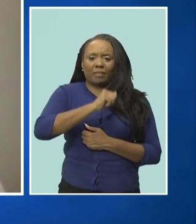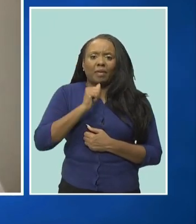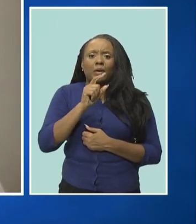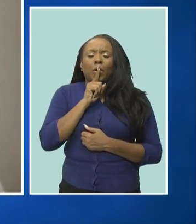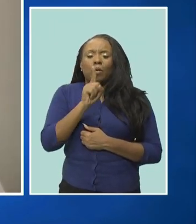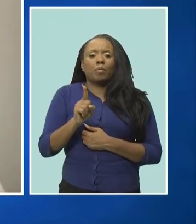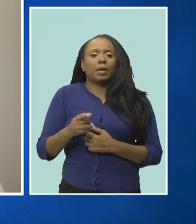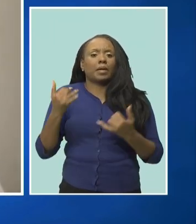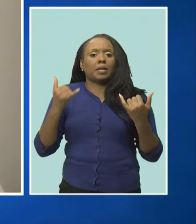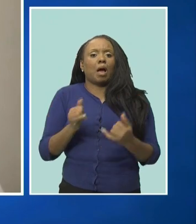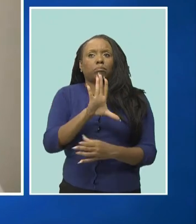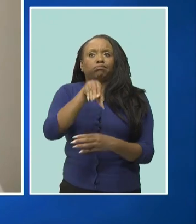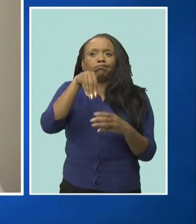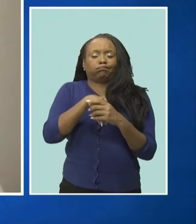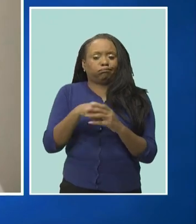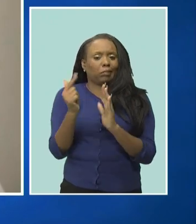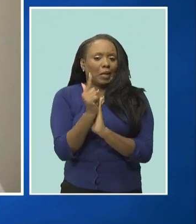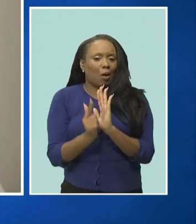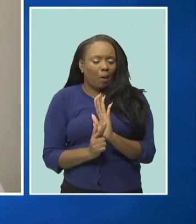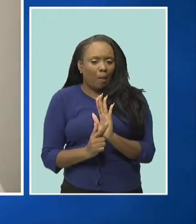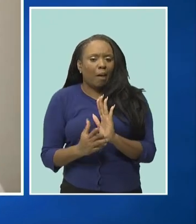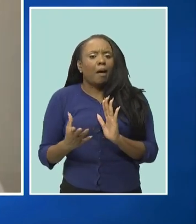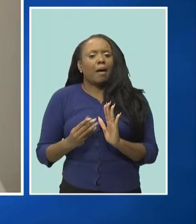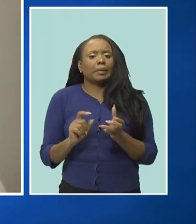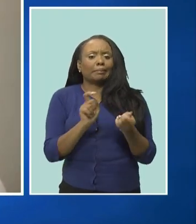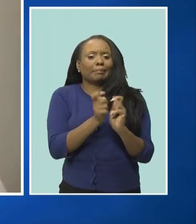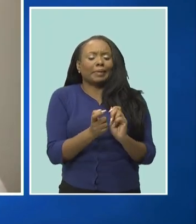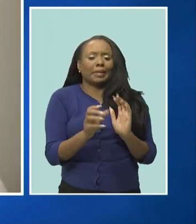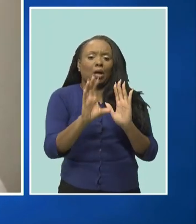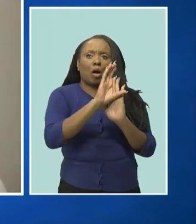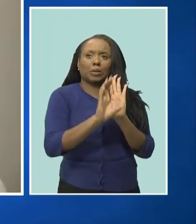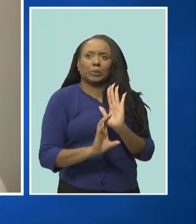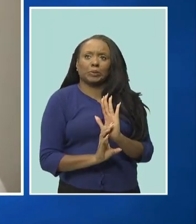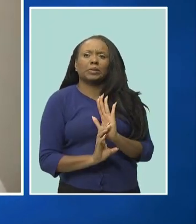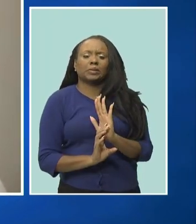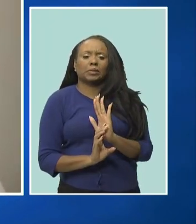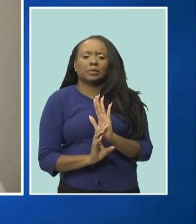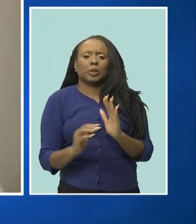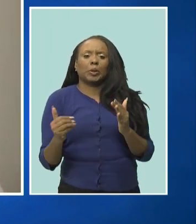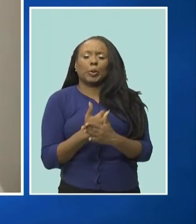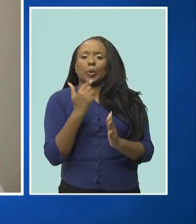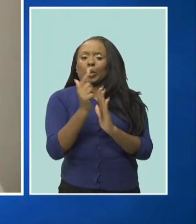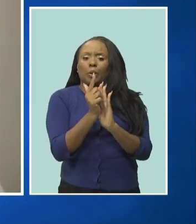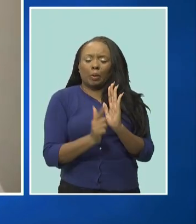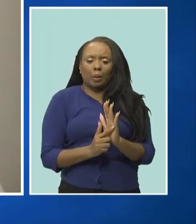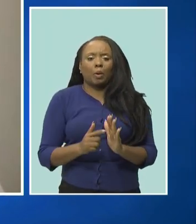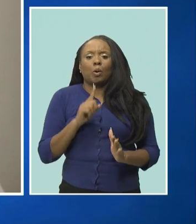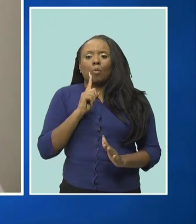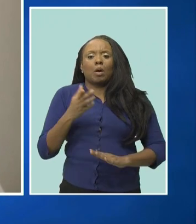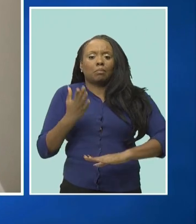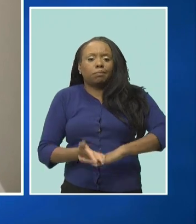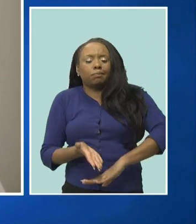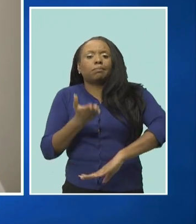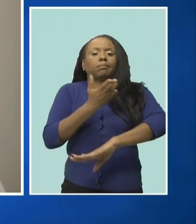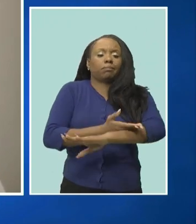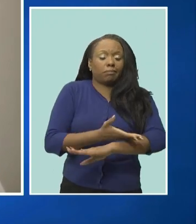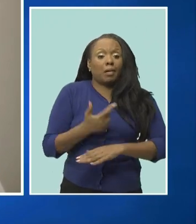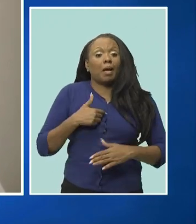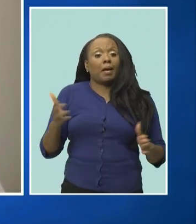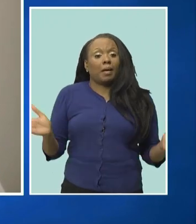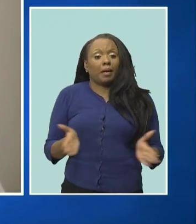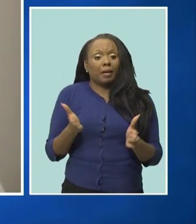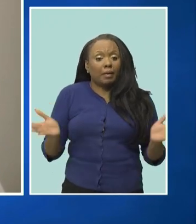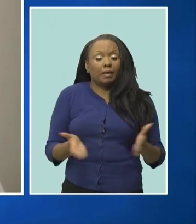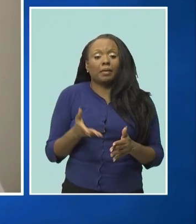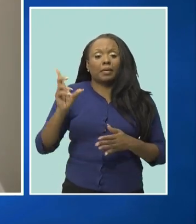inclusive uh laws and constitutions and you've seen the leaps and bounds that they have taken and so I encourage the government